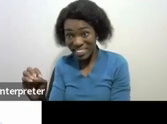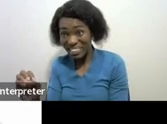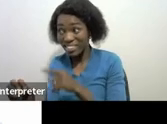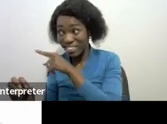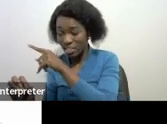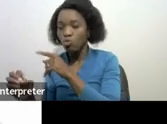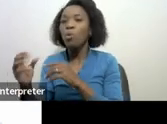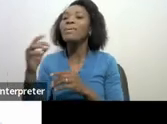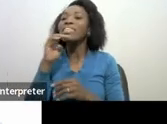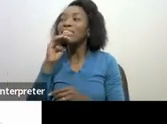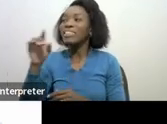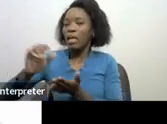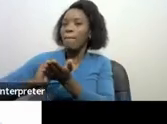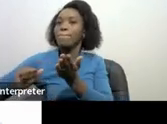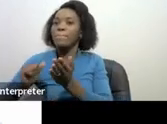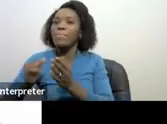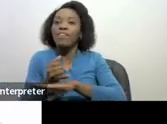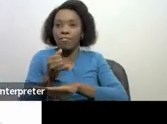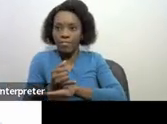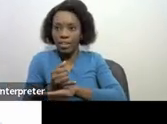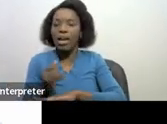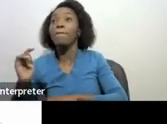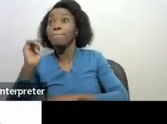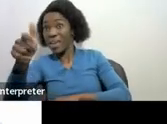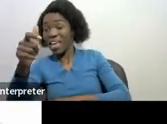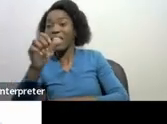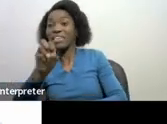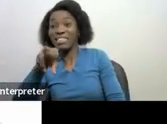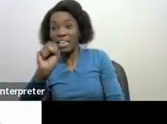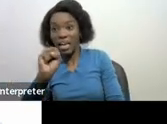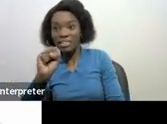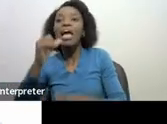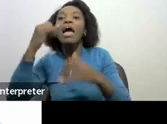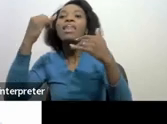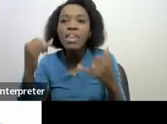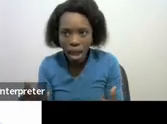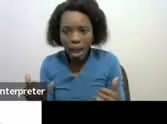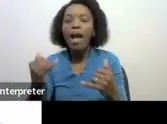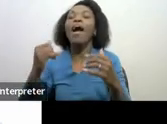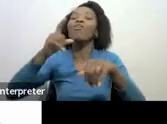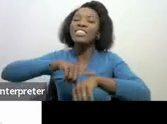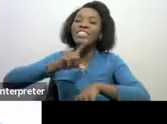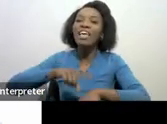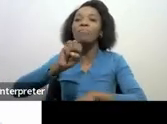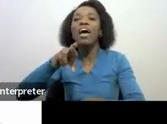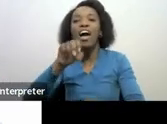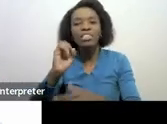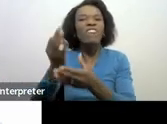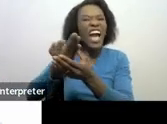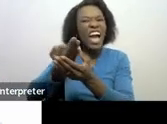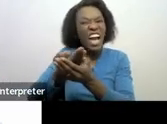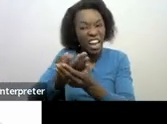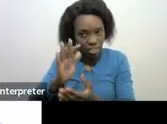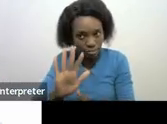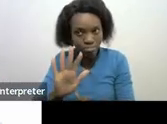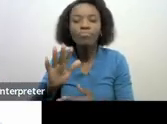that pay as you earn and pay it over to SARS during the filing season or when we submit our tax returns what will